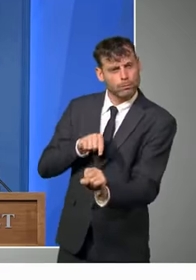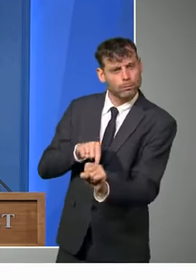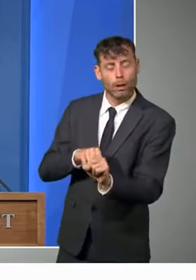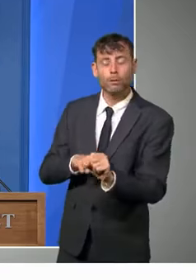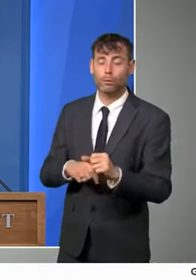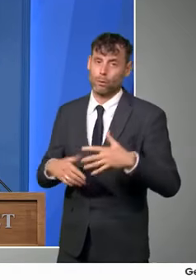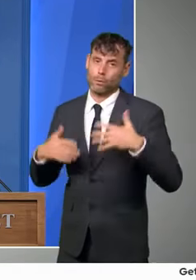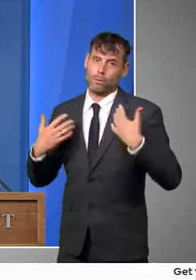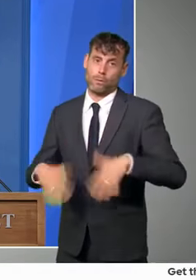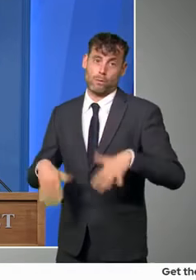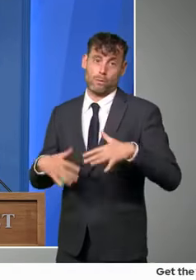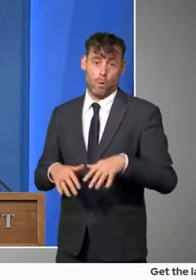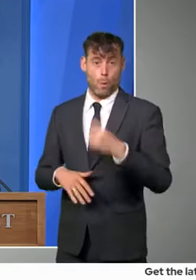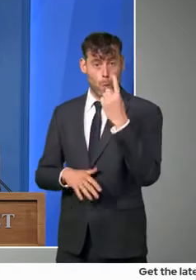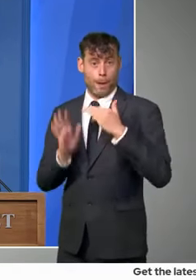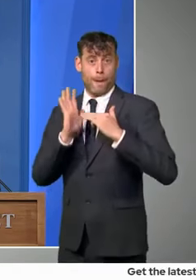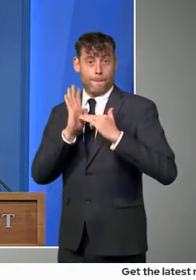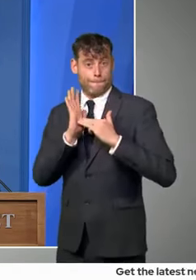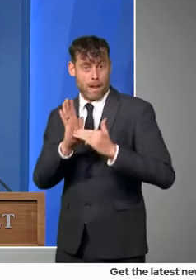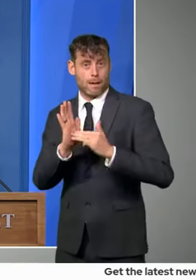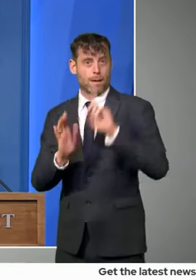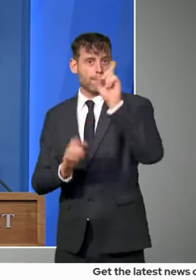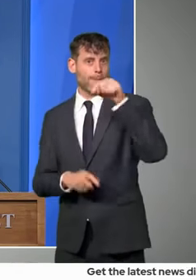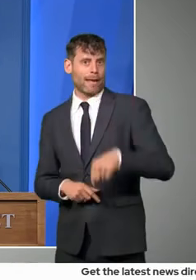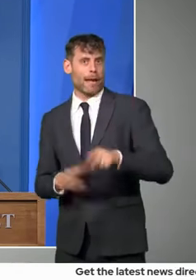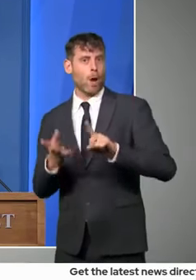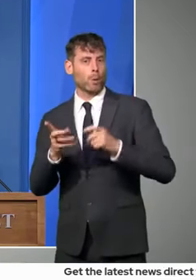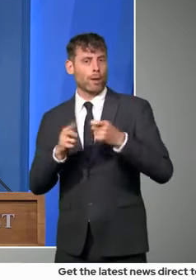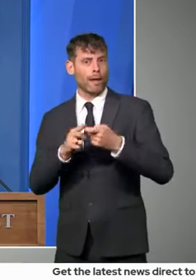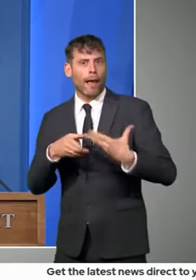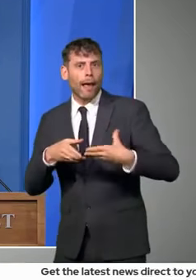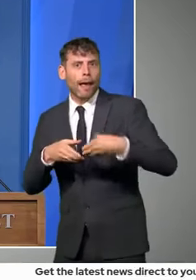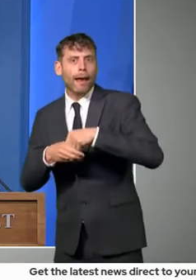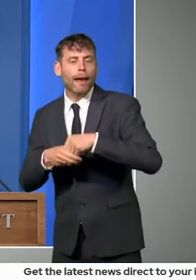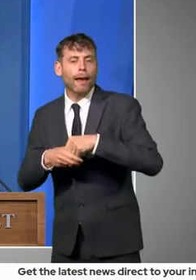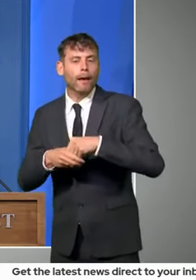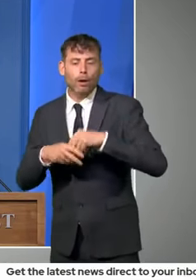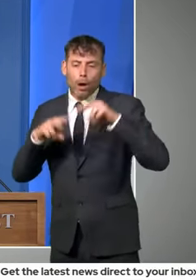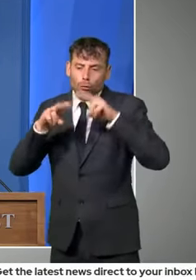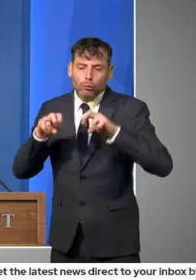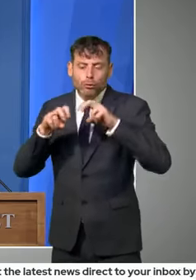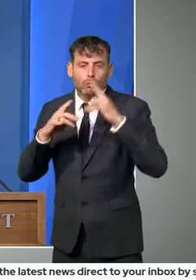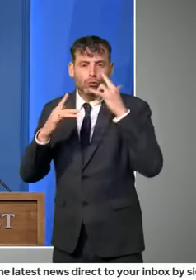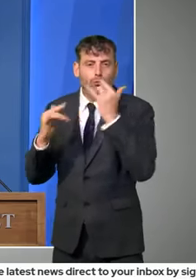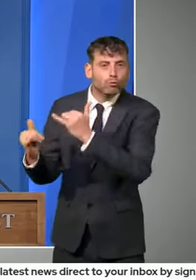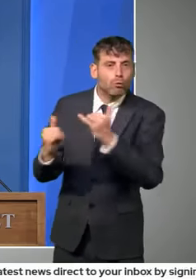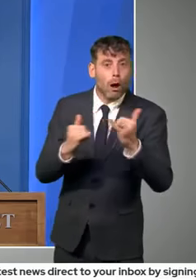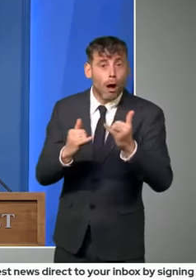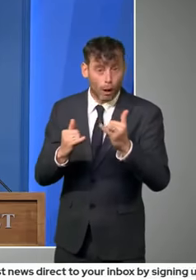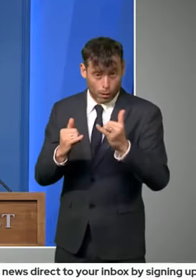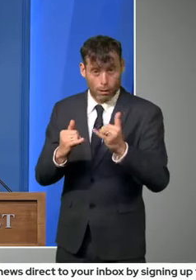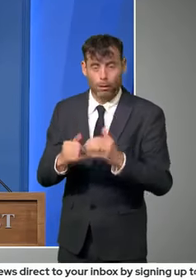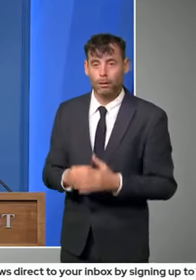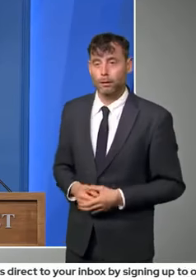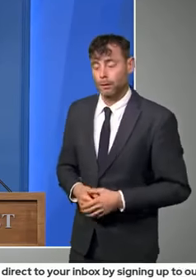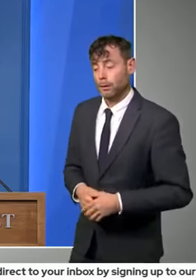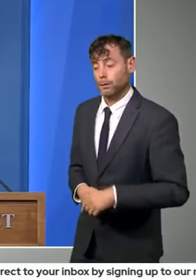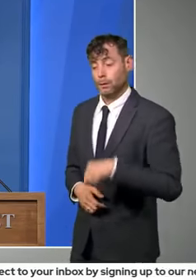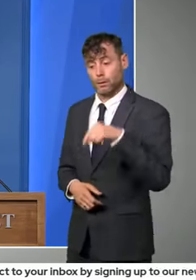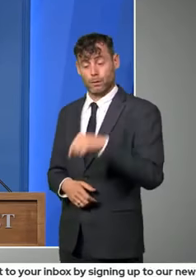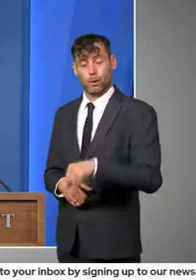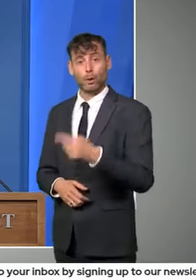in a research trial so far. We know that over 22,000 lives have already been saved in the UK from the use of